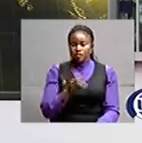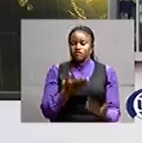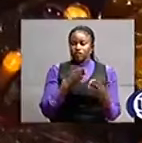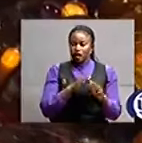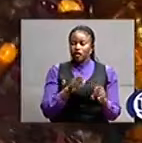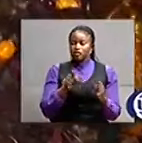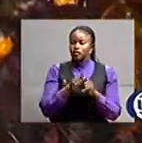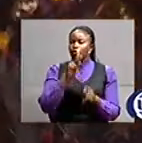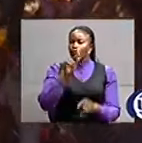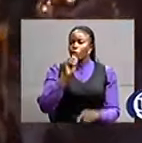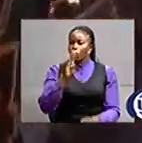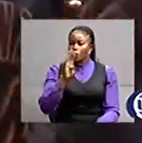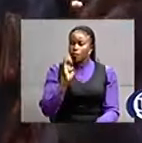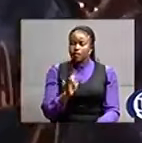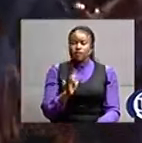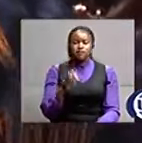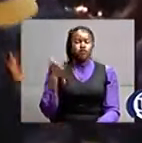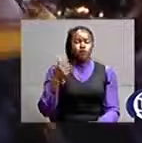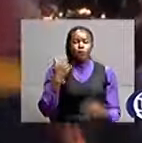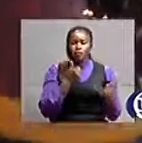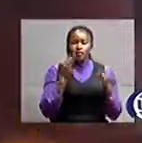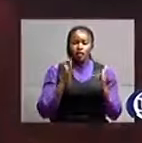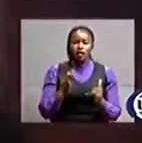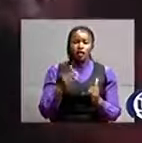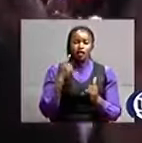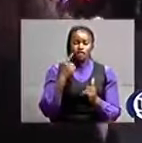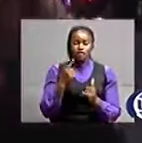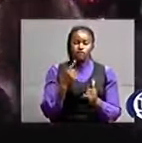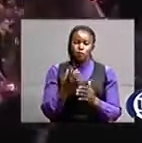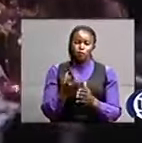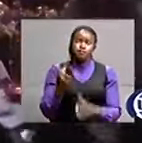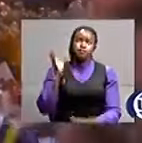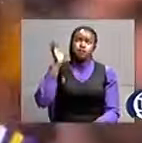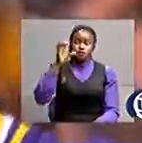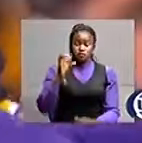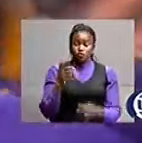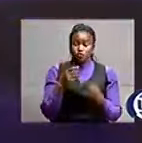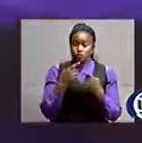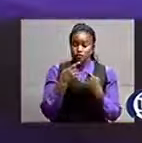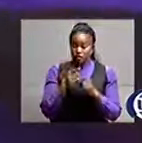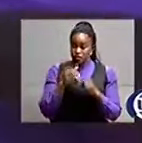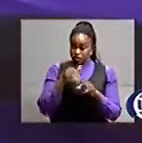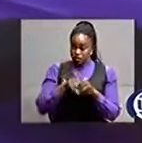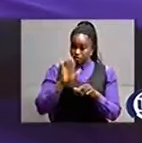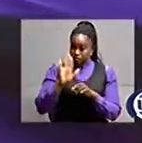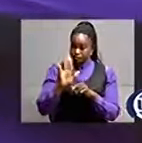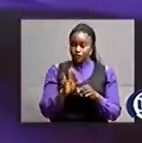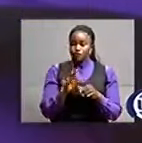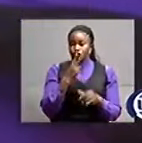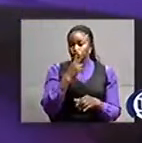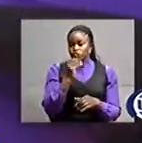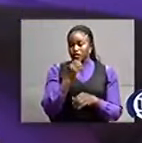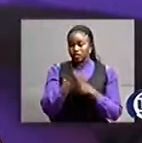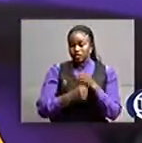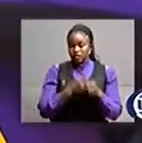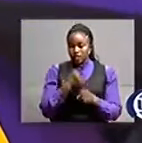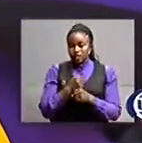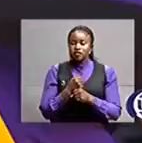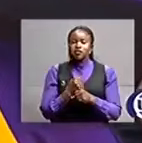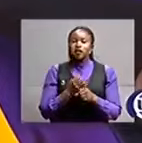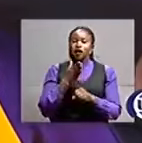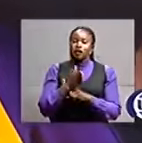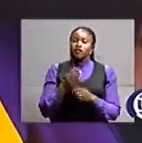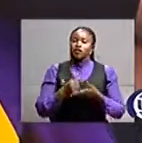name as a los angeles leakers player especially at their staples center home in a career spanning 20 years during which he